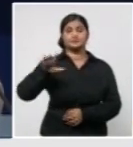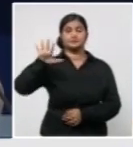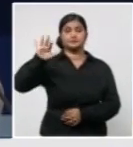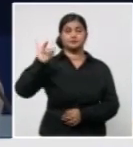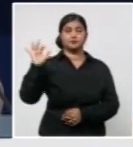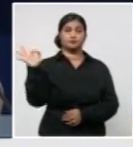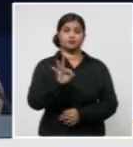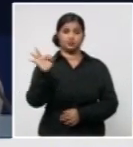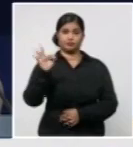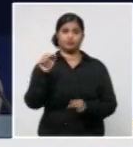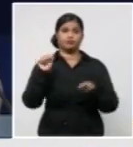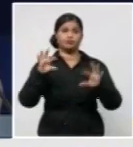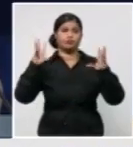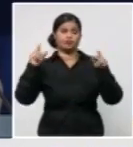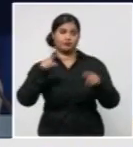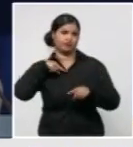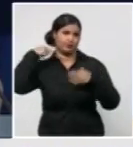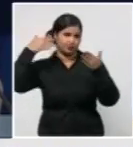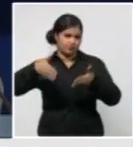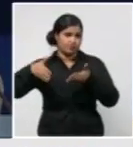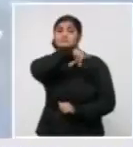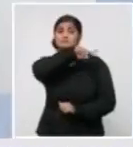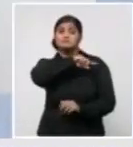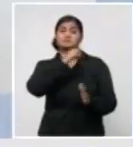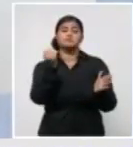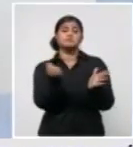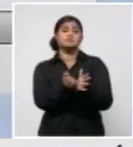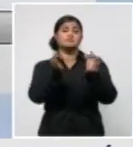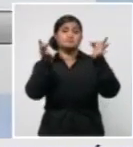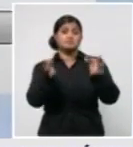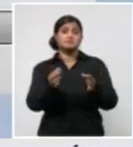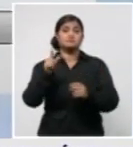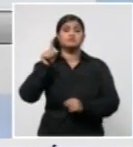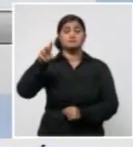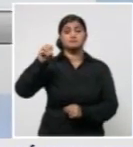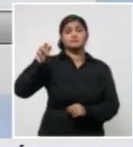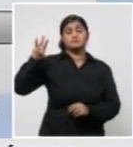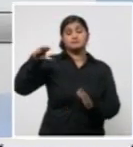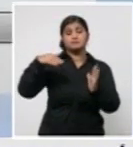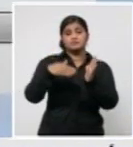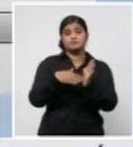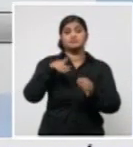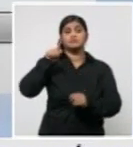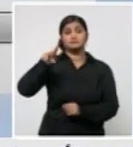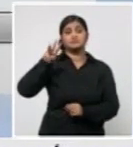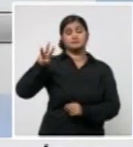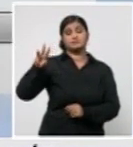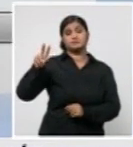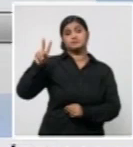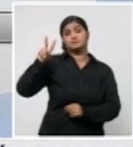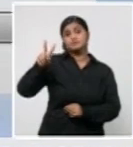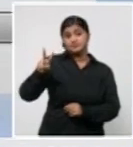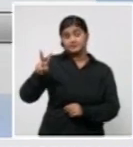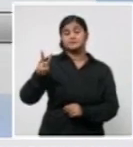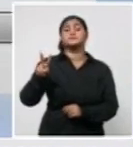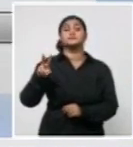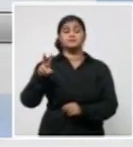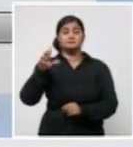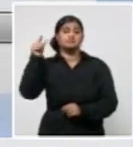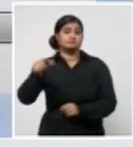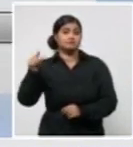Today, places 106th. The region of the Americas, the epicenter of the pandemic for weeks now,